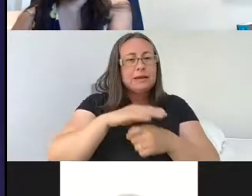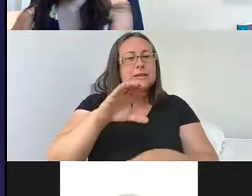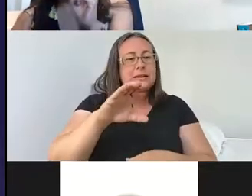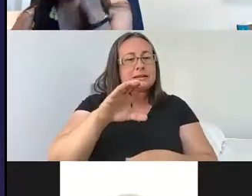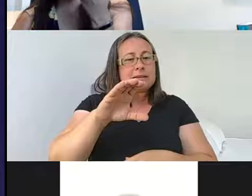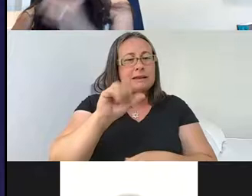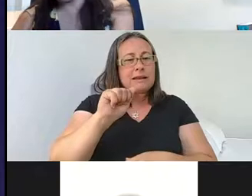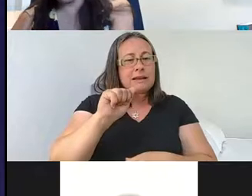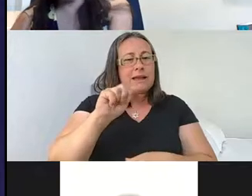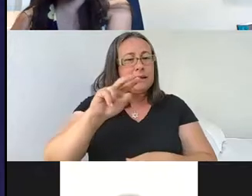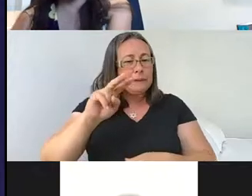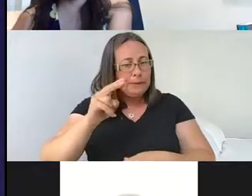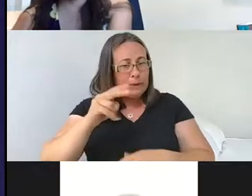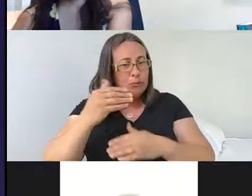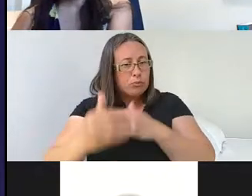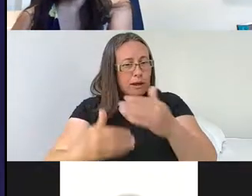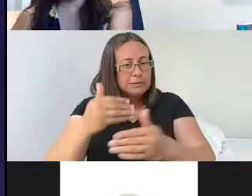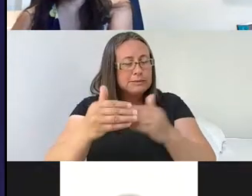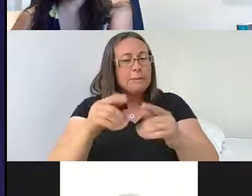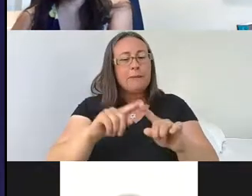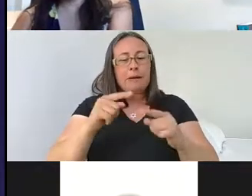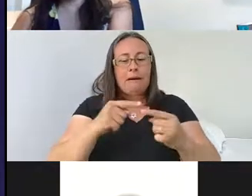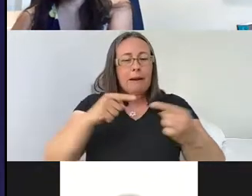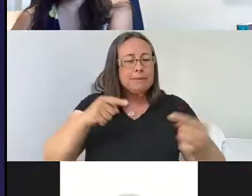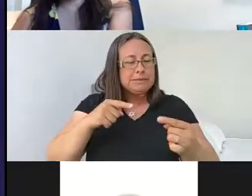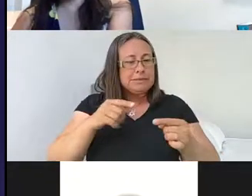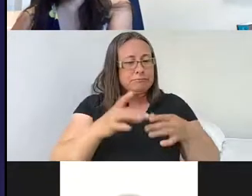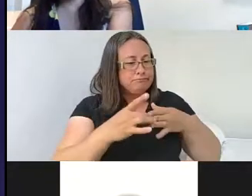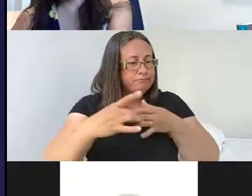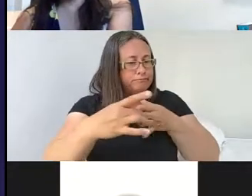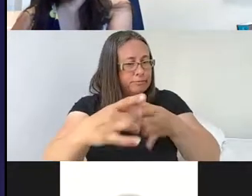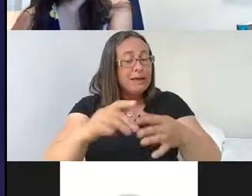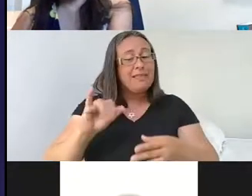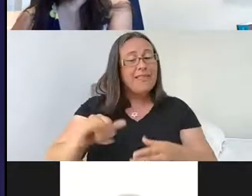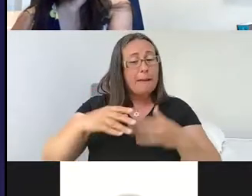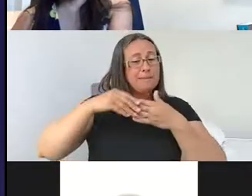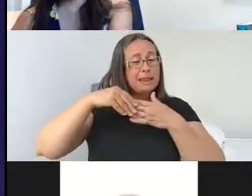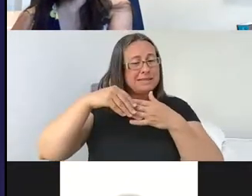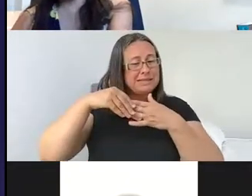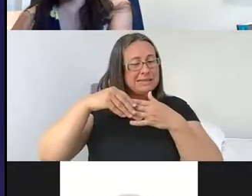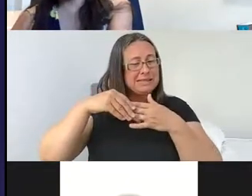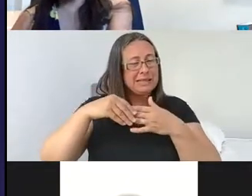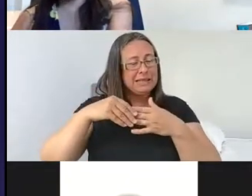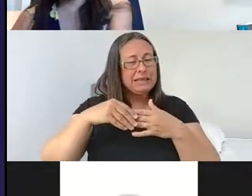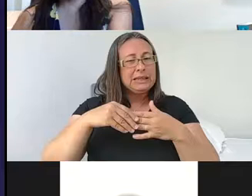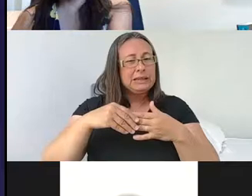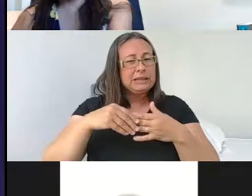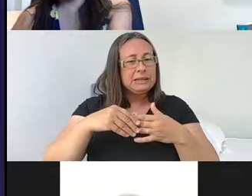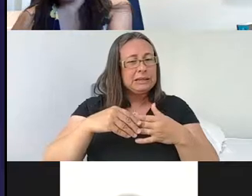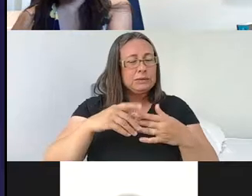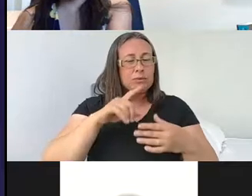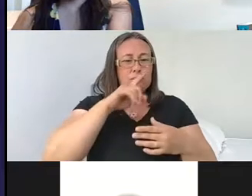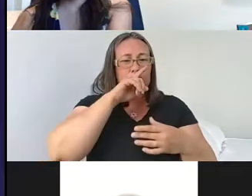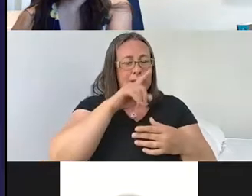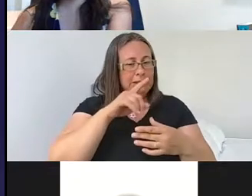hippocampus is just sort of the opposite direction. Um, and this, this plasticity is really thought to ask, underlie a lot of aspects of